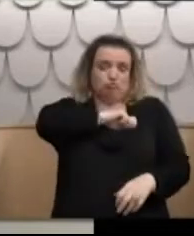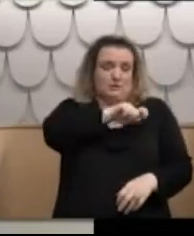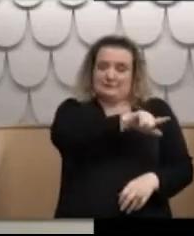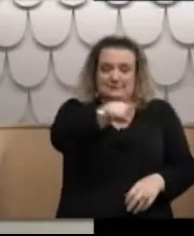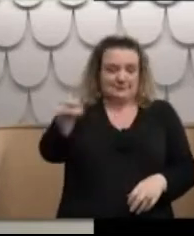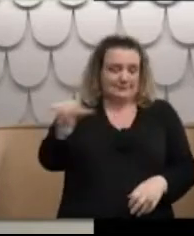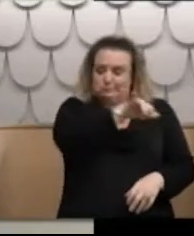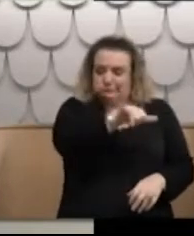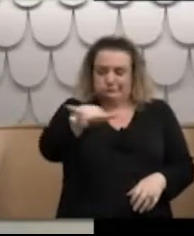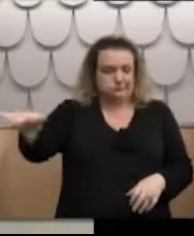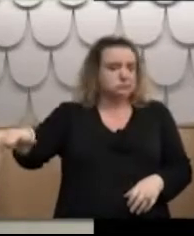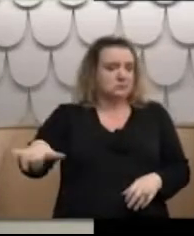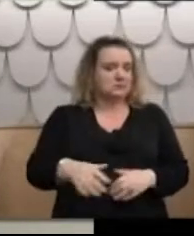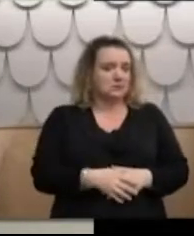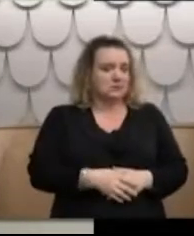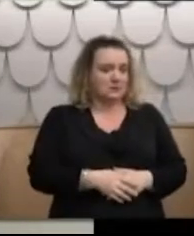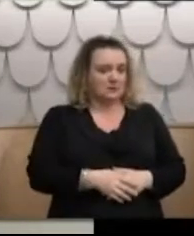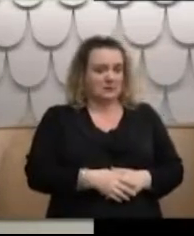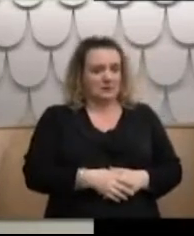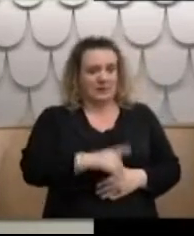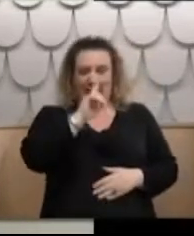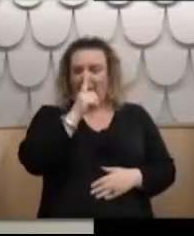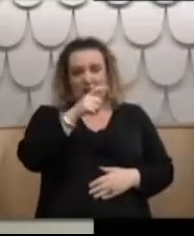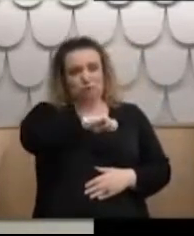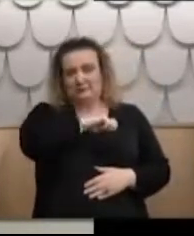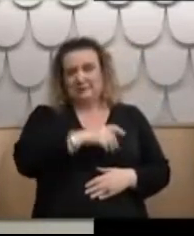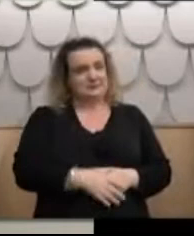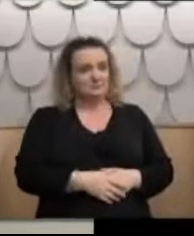There was no way I was then going to trust them.